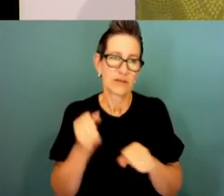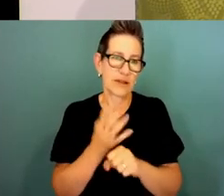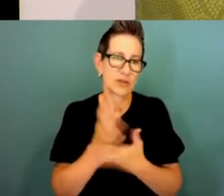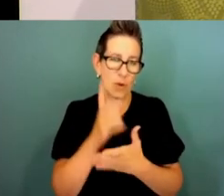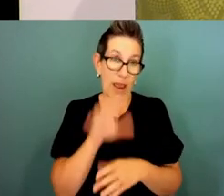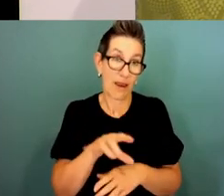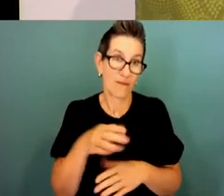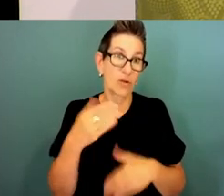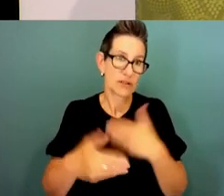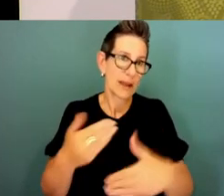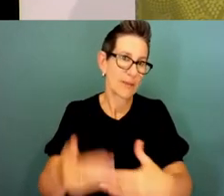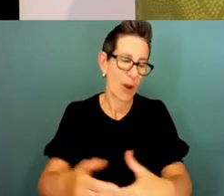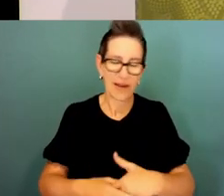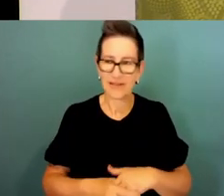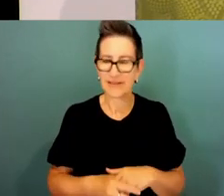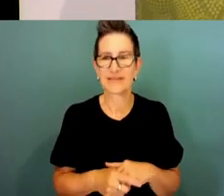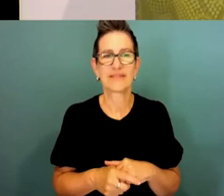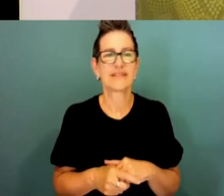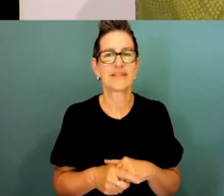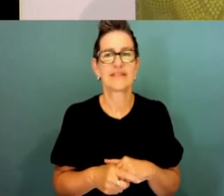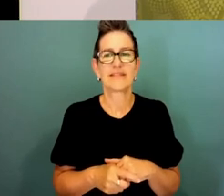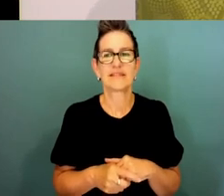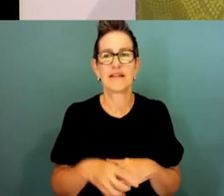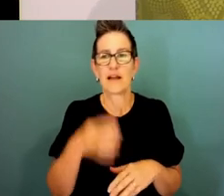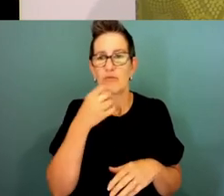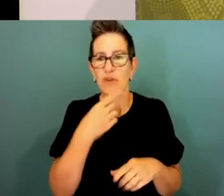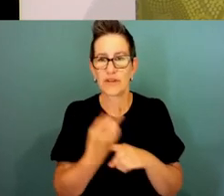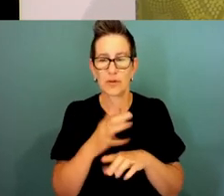Before I finish, I would just like to briefly touch on APS bargaining.